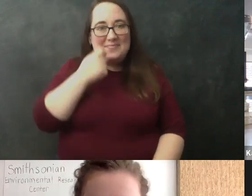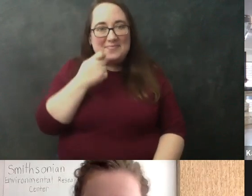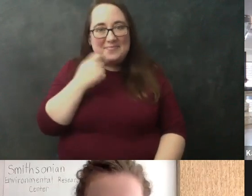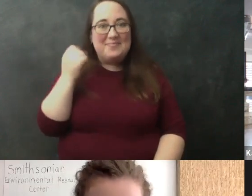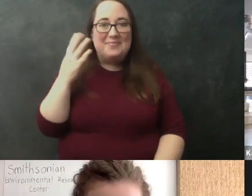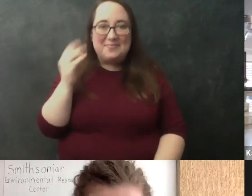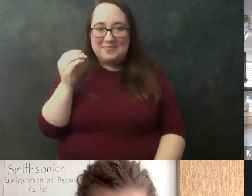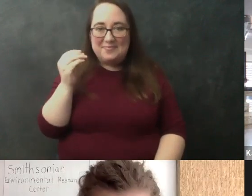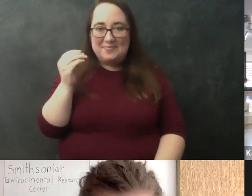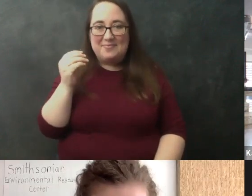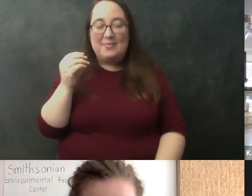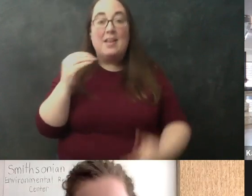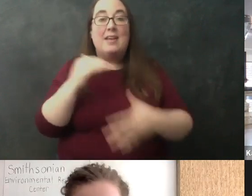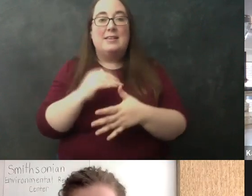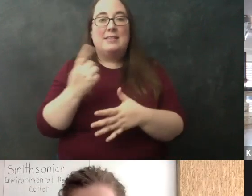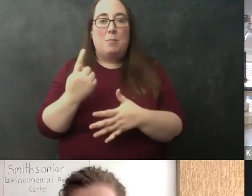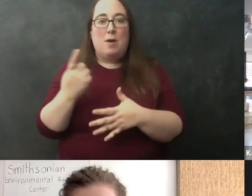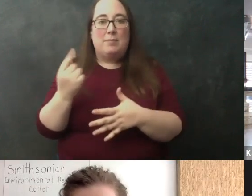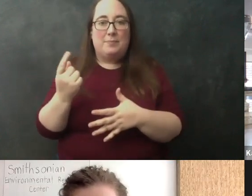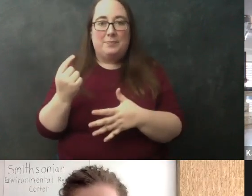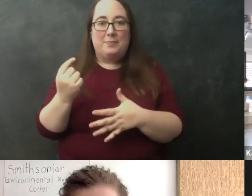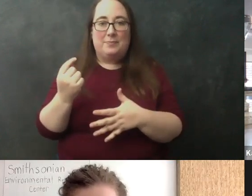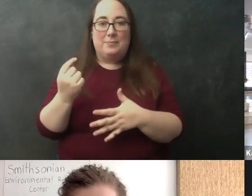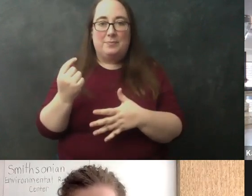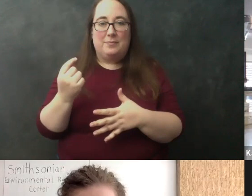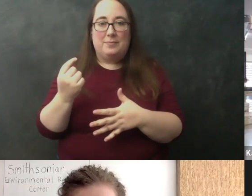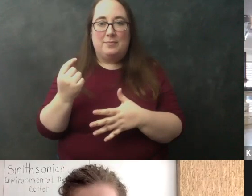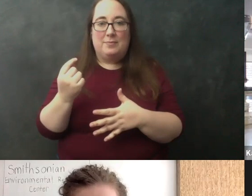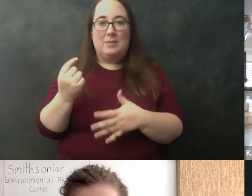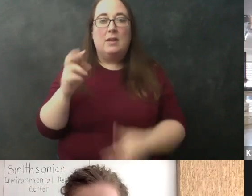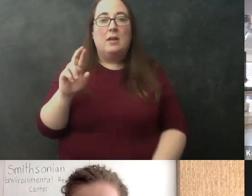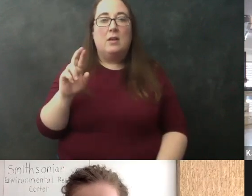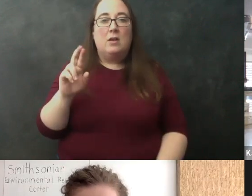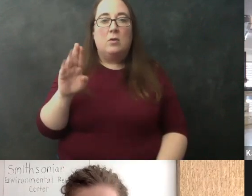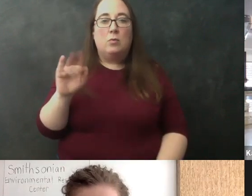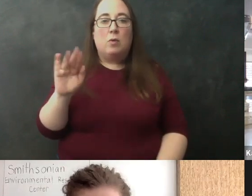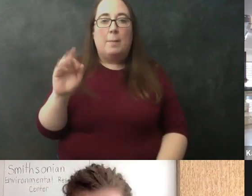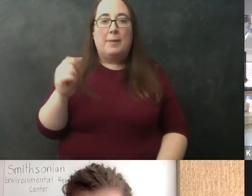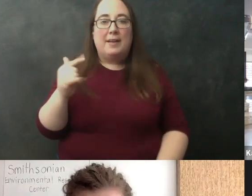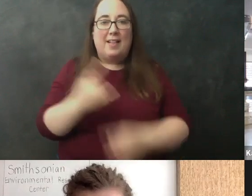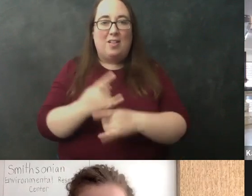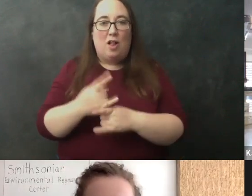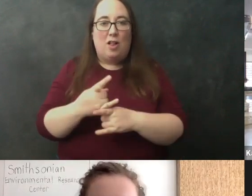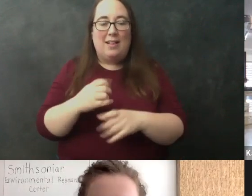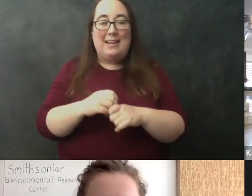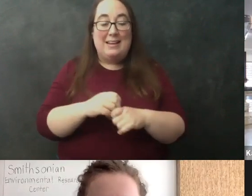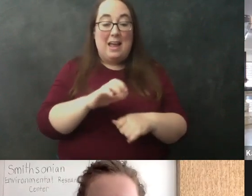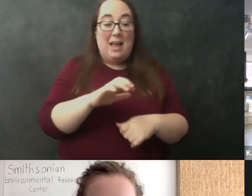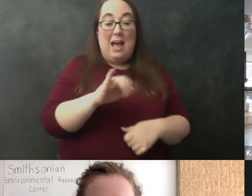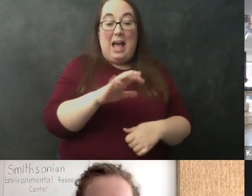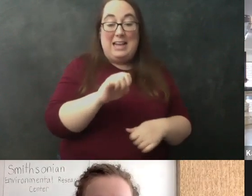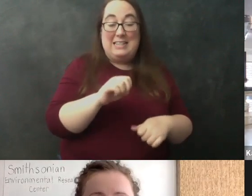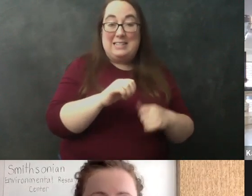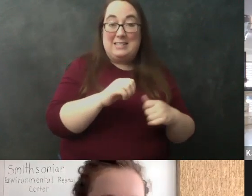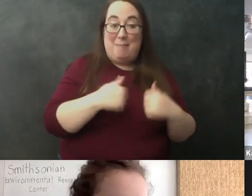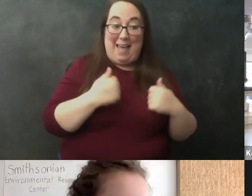step one we need to place the rubbing alcohol in the freezer or in an ice bath so like katrina said